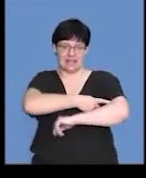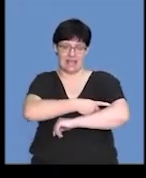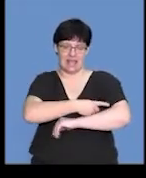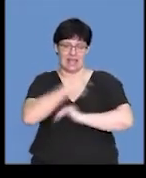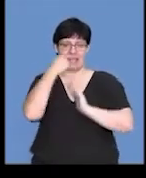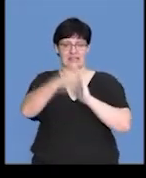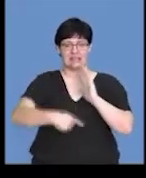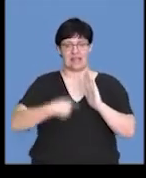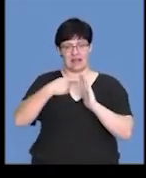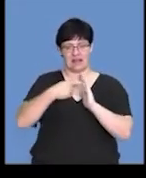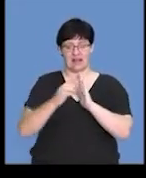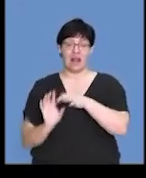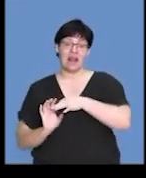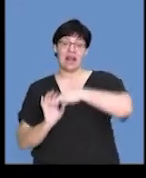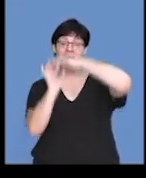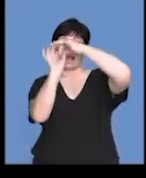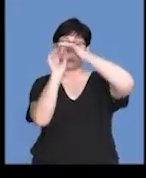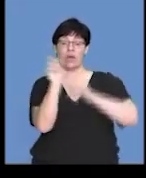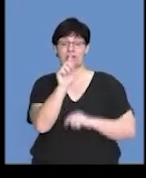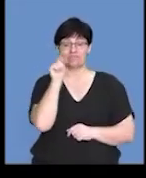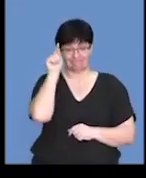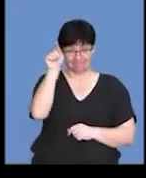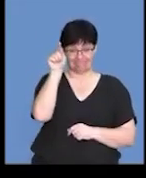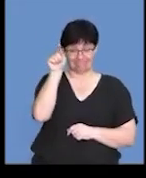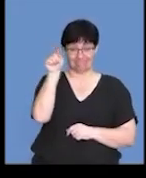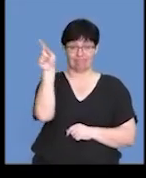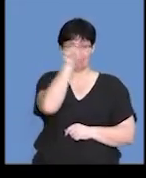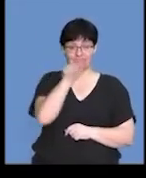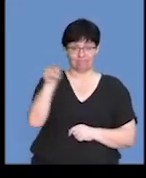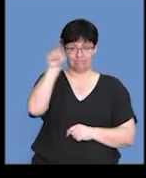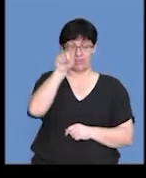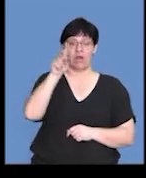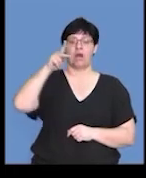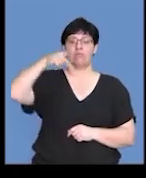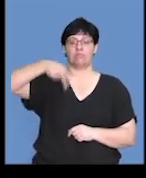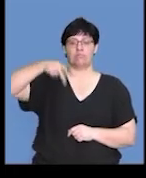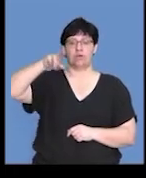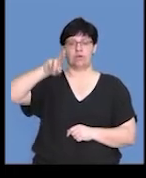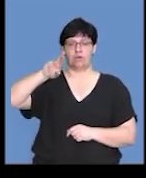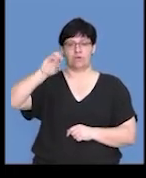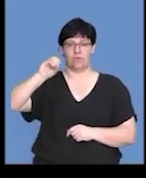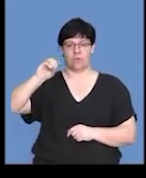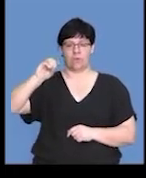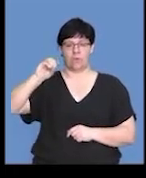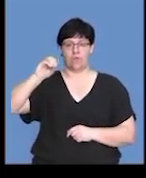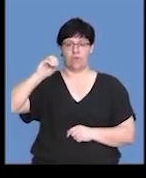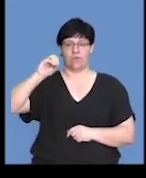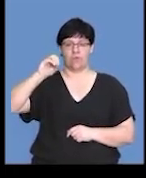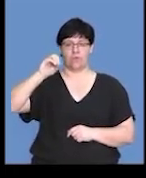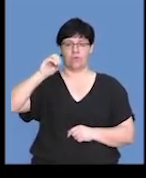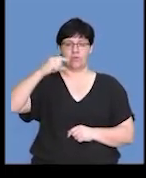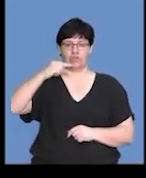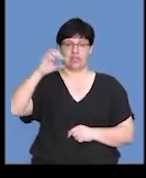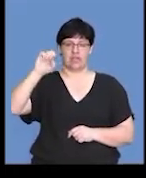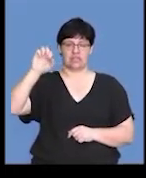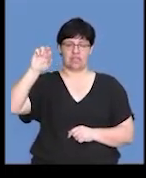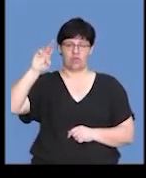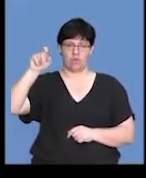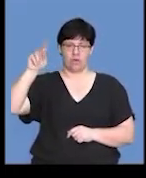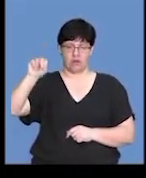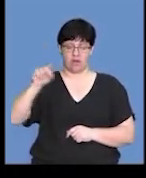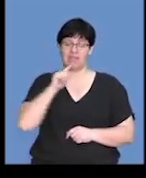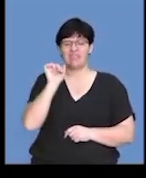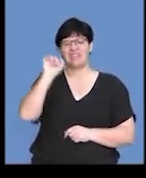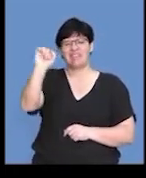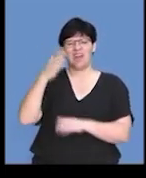And that is linked to this hormone here, which is, yes, if you remember, it's progesterone. And if you think of the